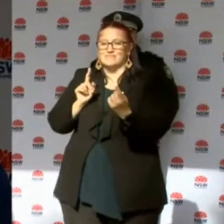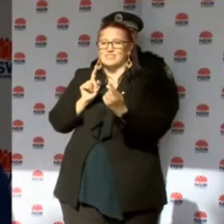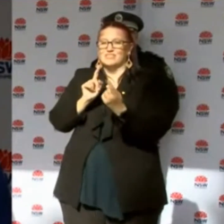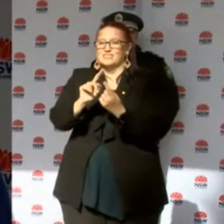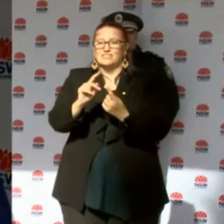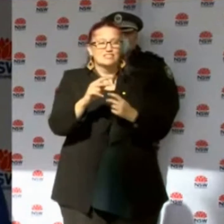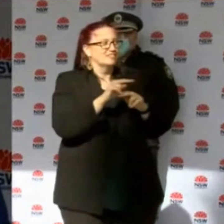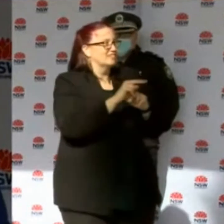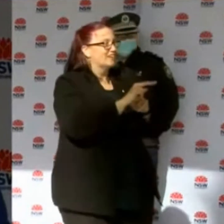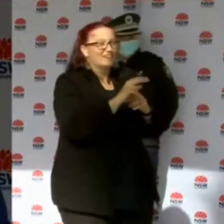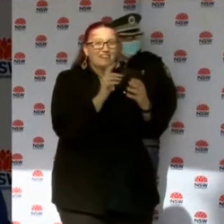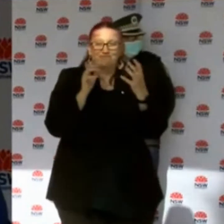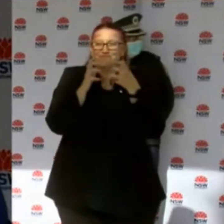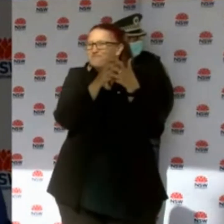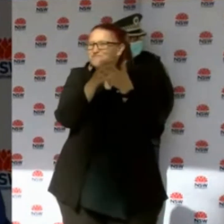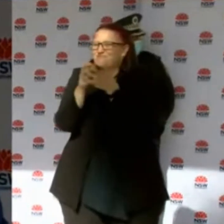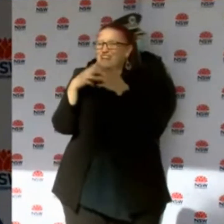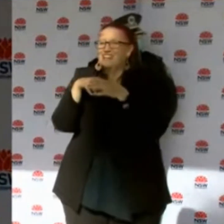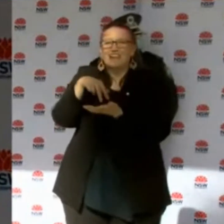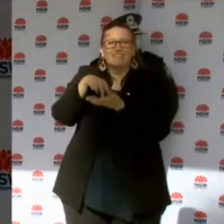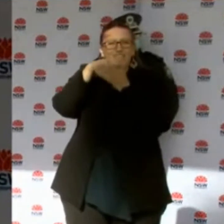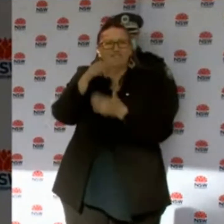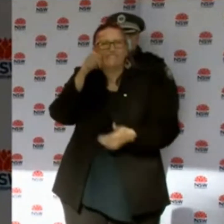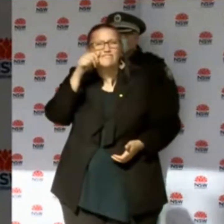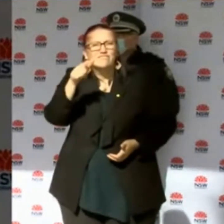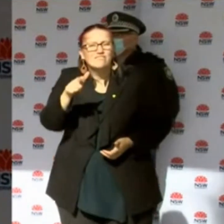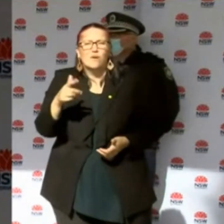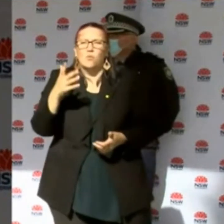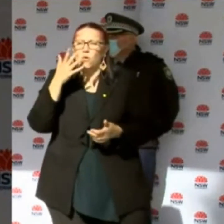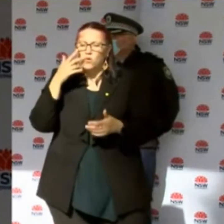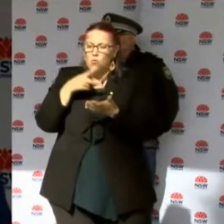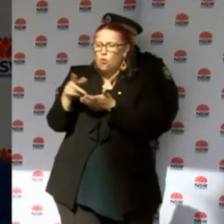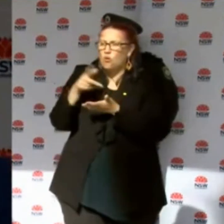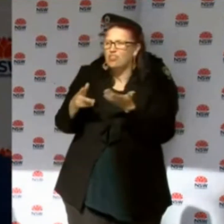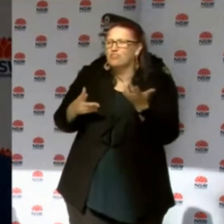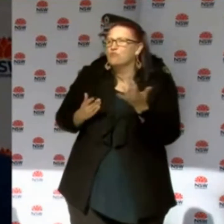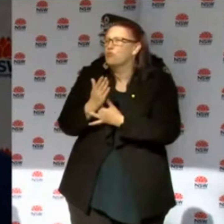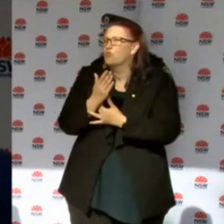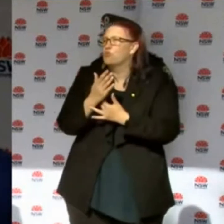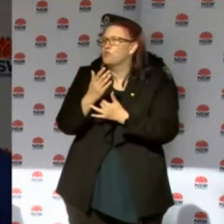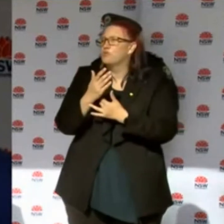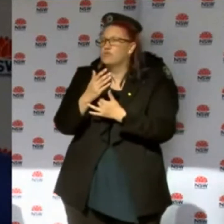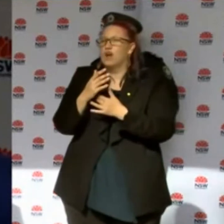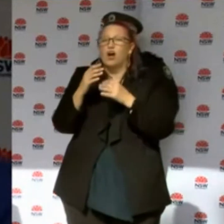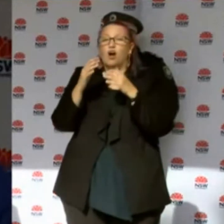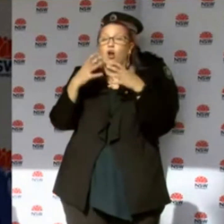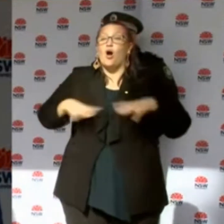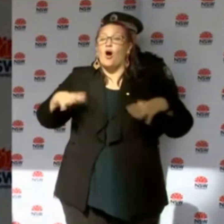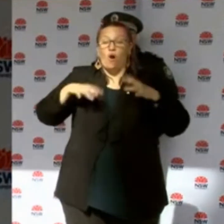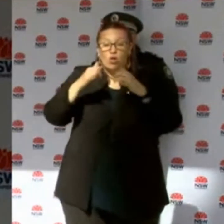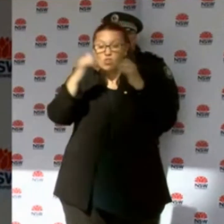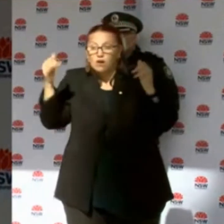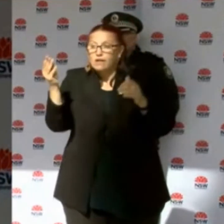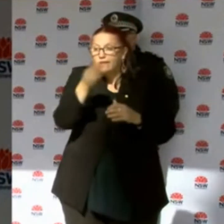You're not necessarily socially distanced at all times. When you're navigating your way through racks of clothes or chests, you